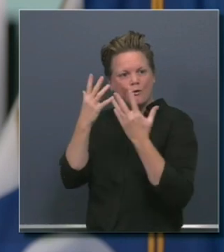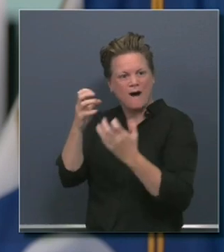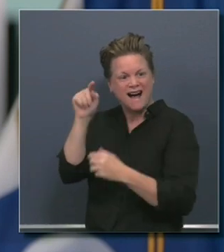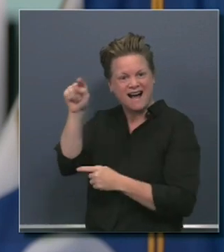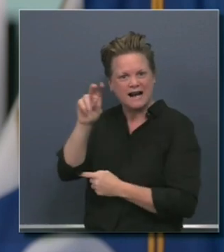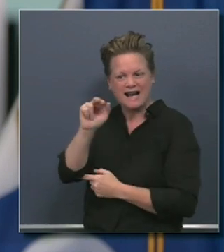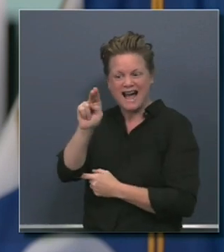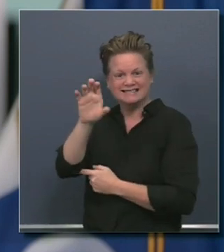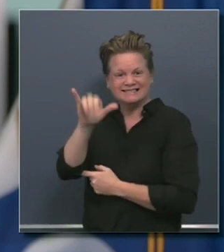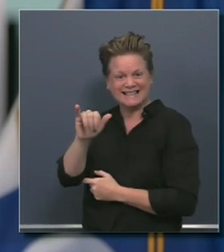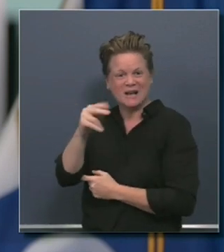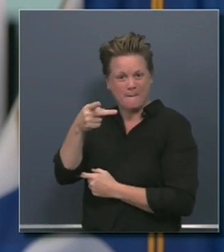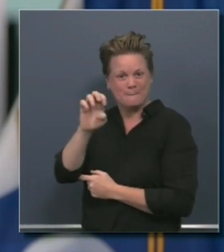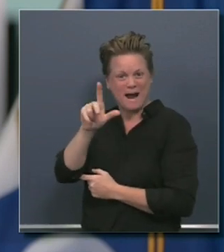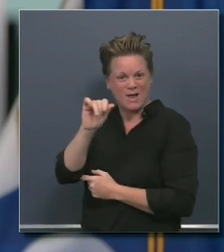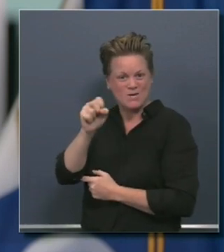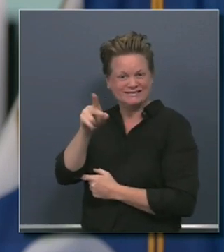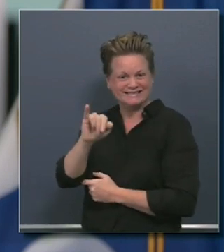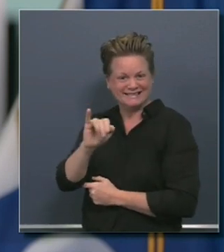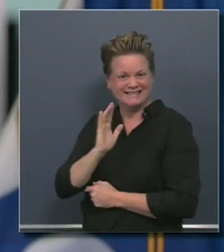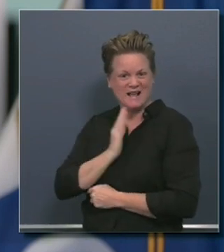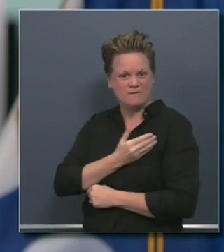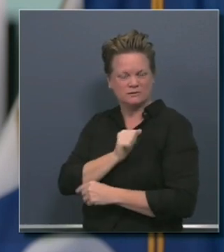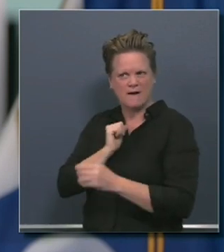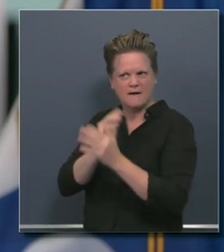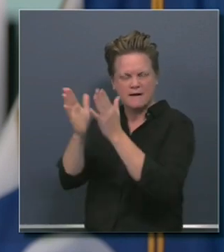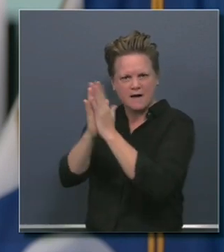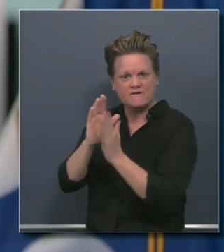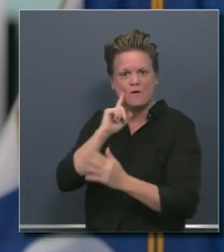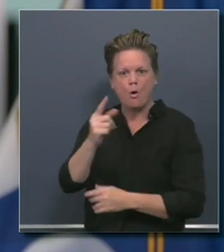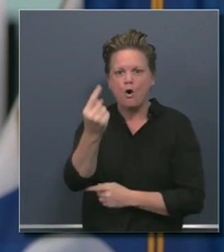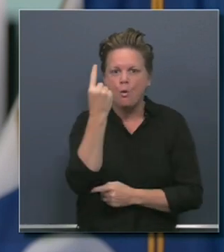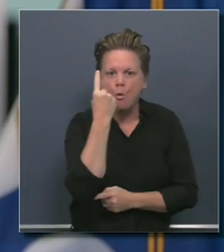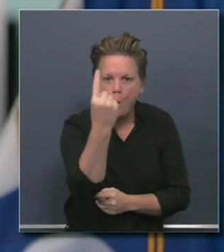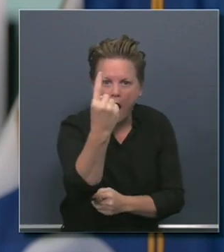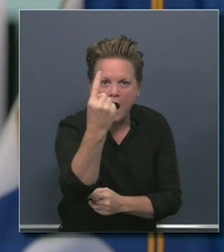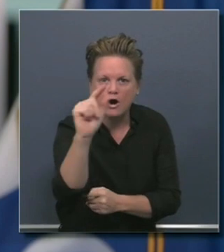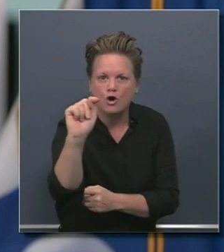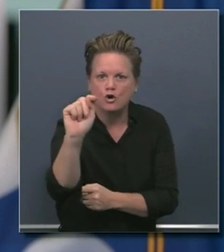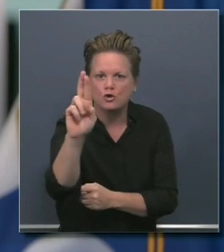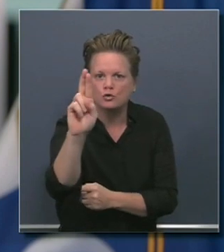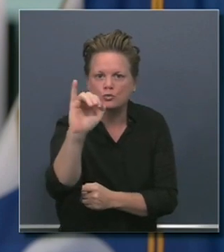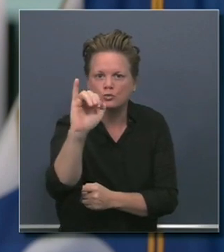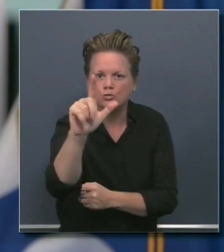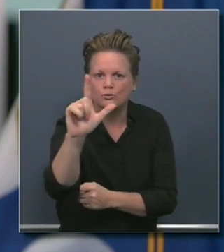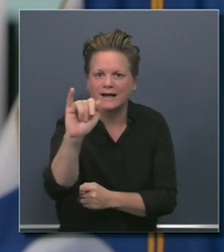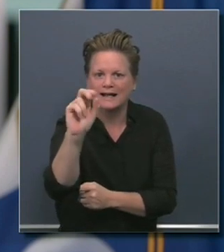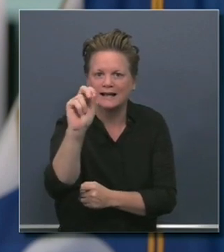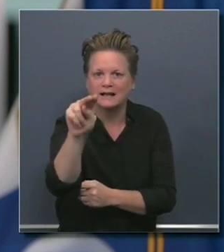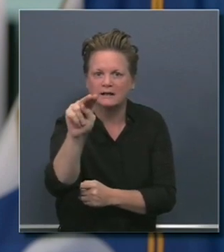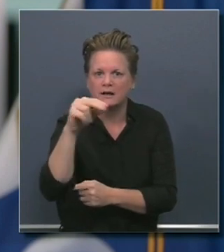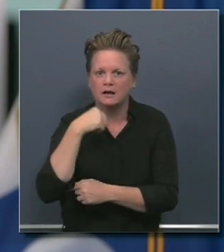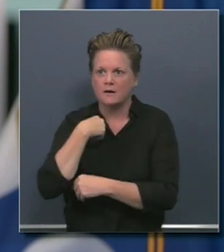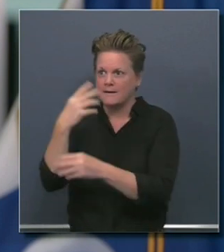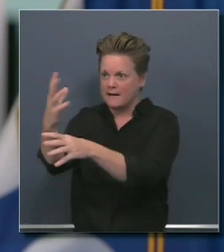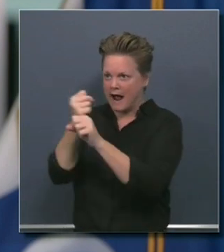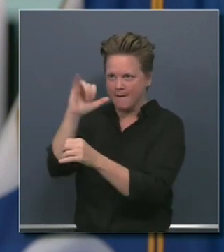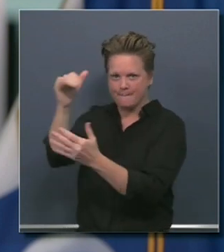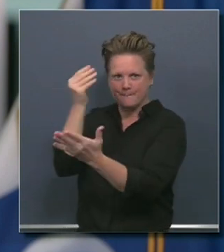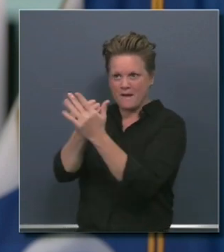aid in a $1 trillion range. That's the range of support we feel we need as a nation, states,